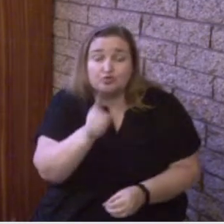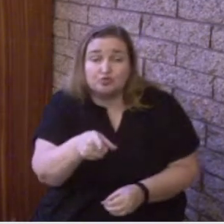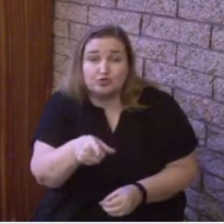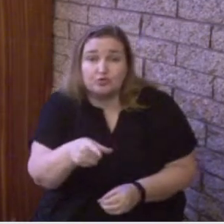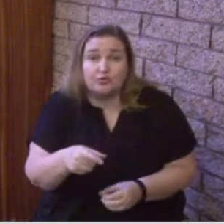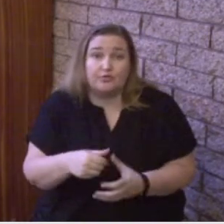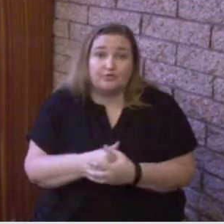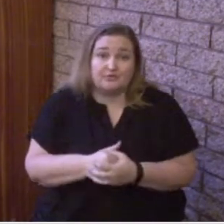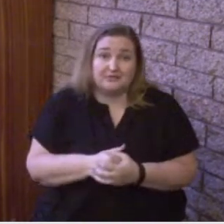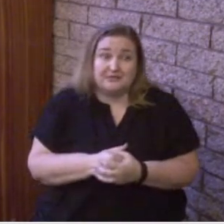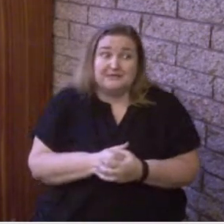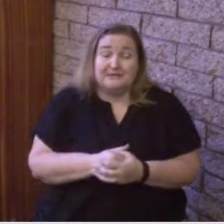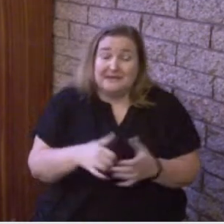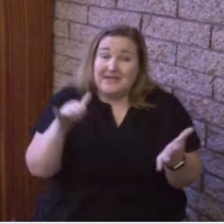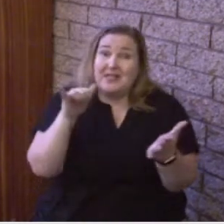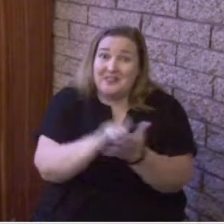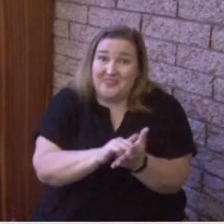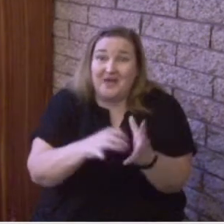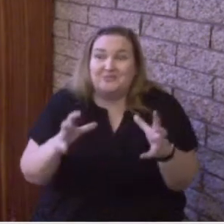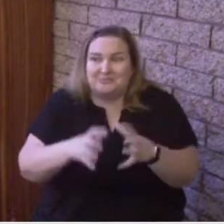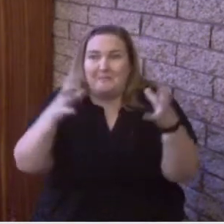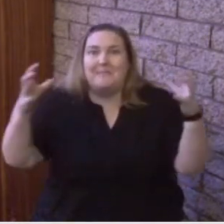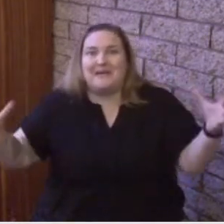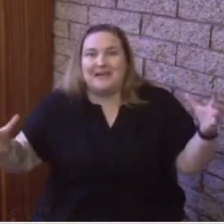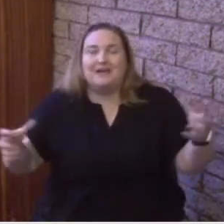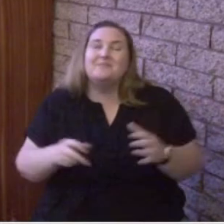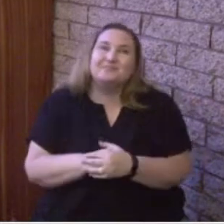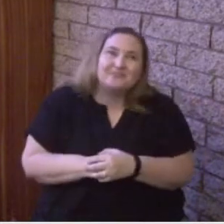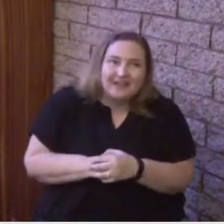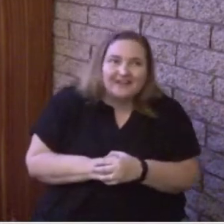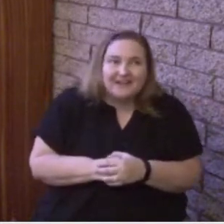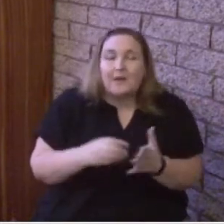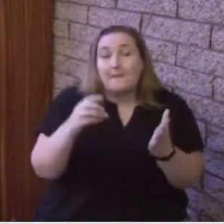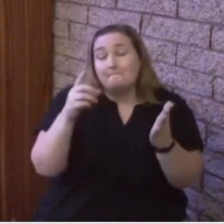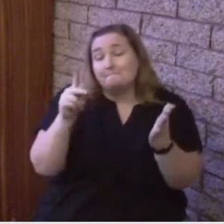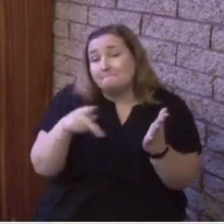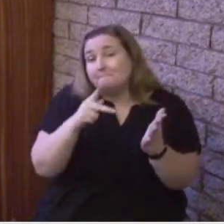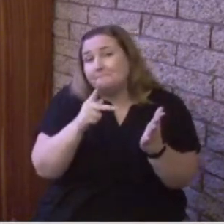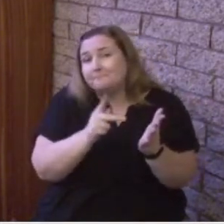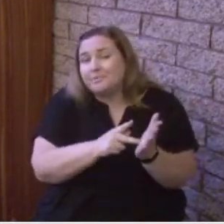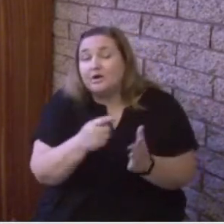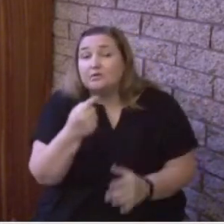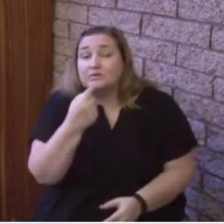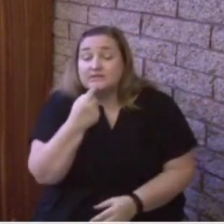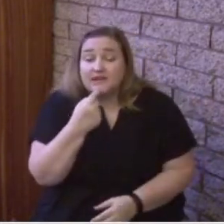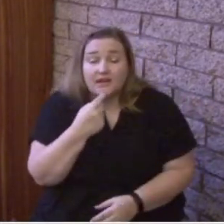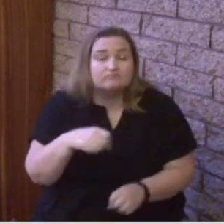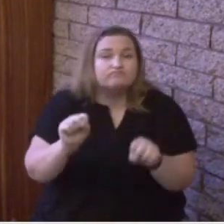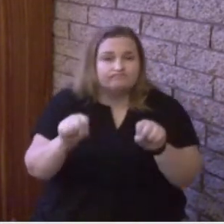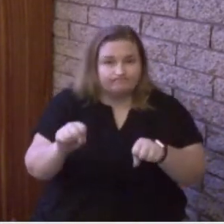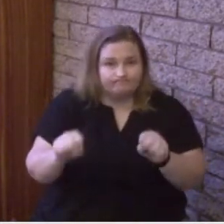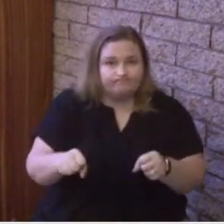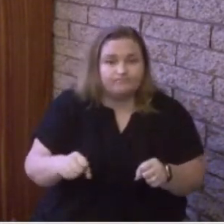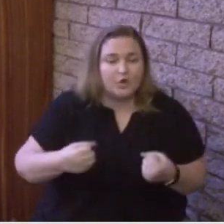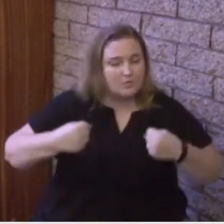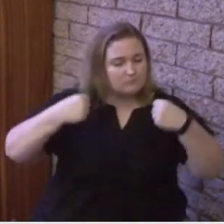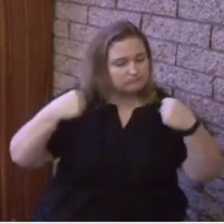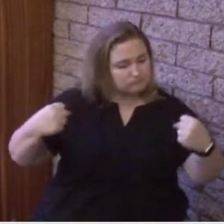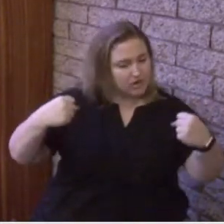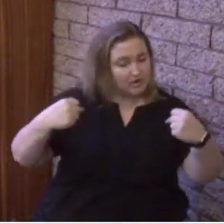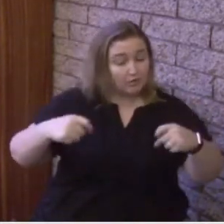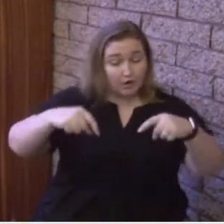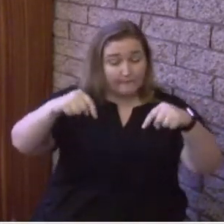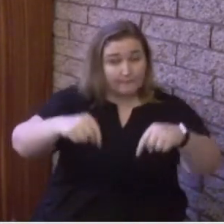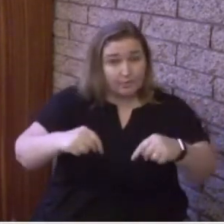That was a whole lot. In other words, Paul is saying this. Paul is admitting that it is the power and presence of the Holy Spirit